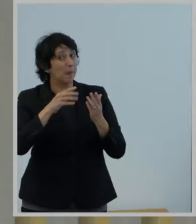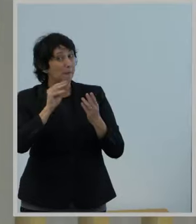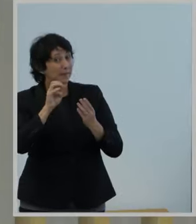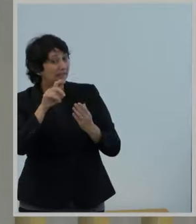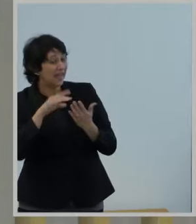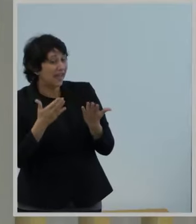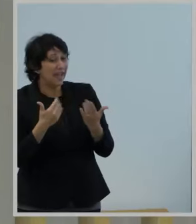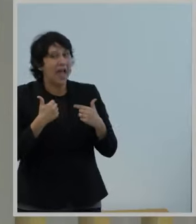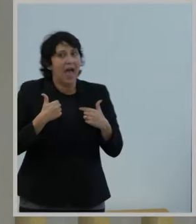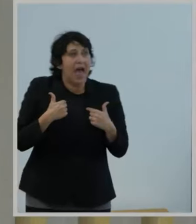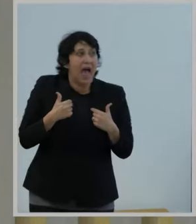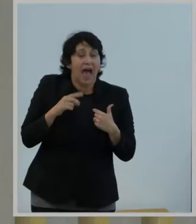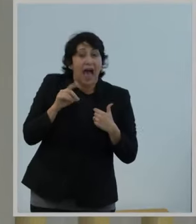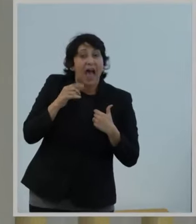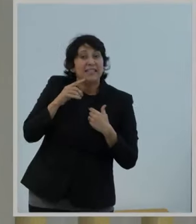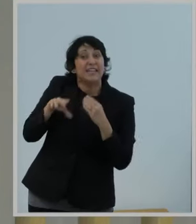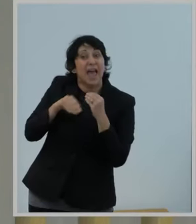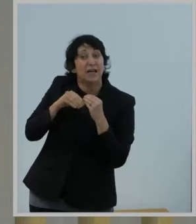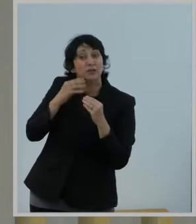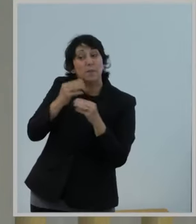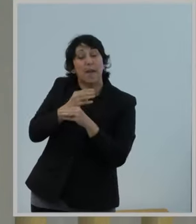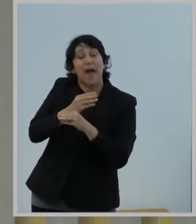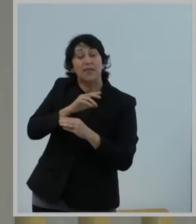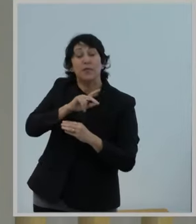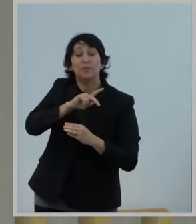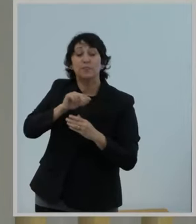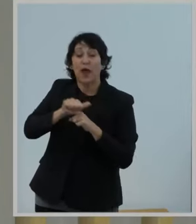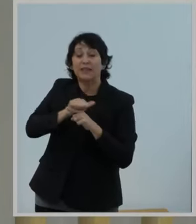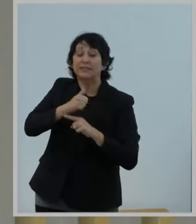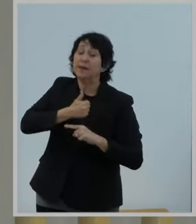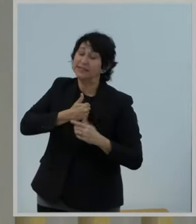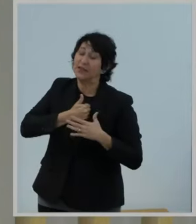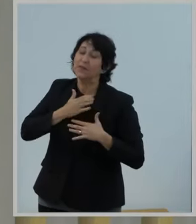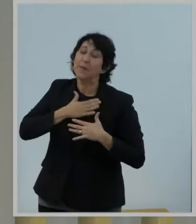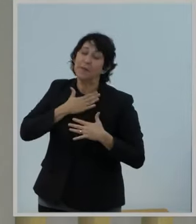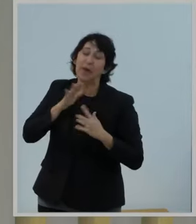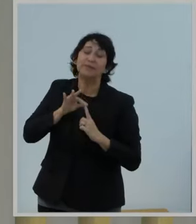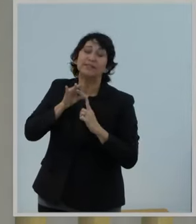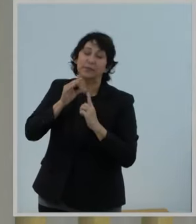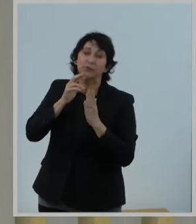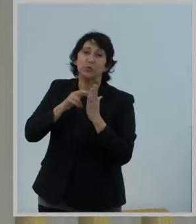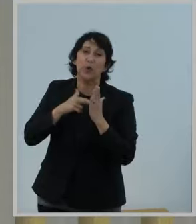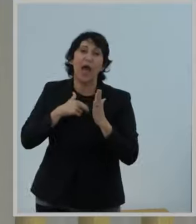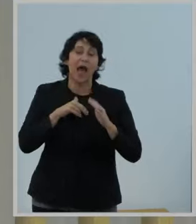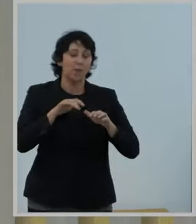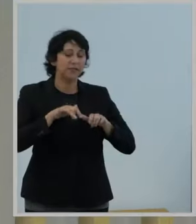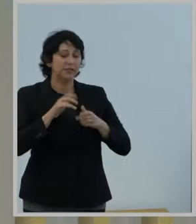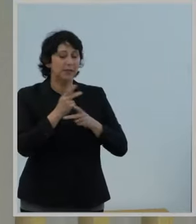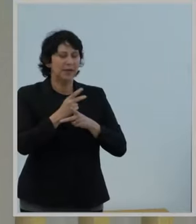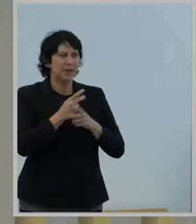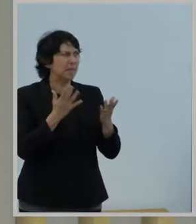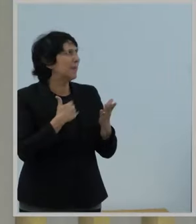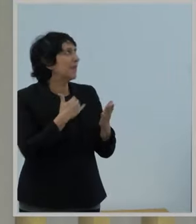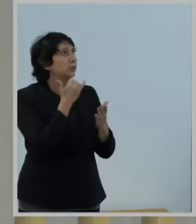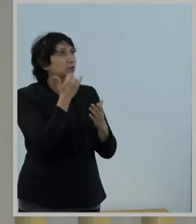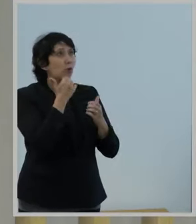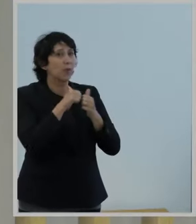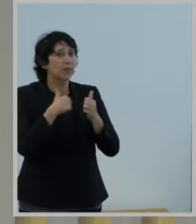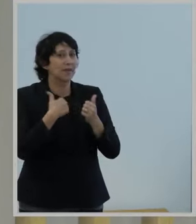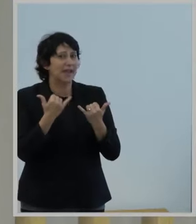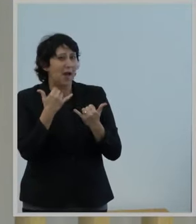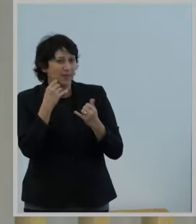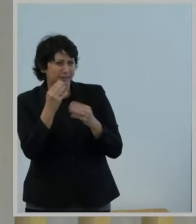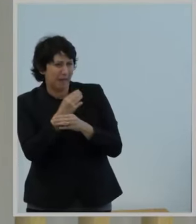did extra math practice on the bus, but I may have been the exception here. That might be what's wrong with me. Okay. So,